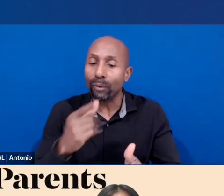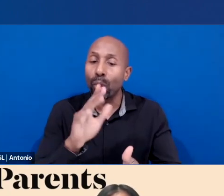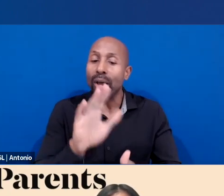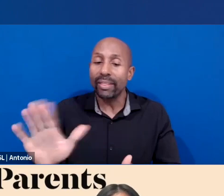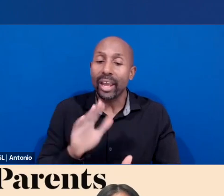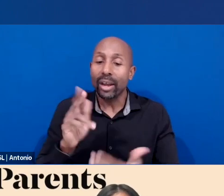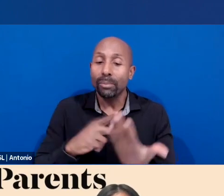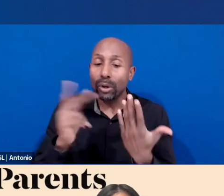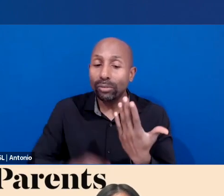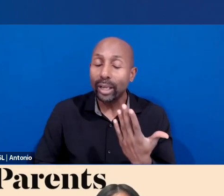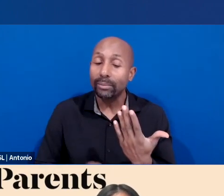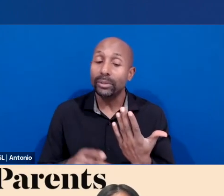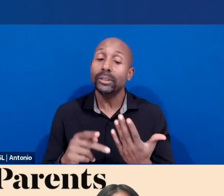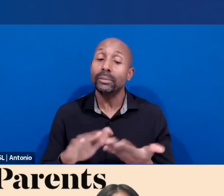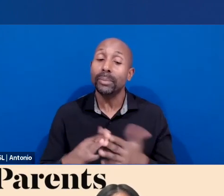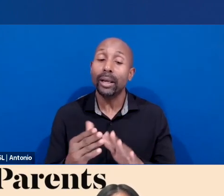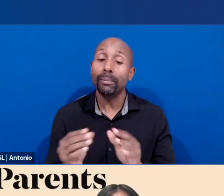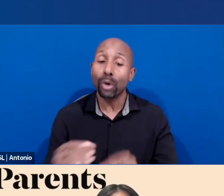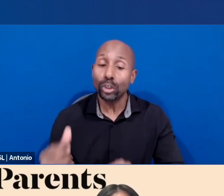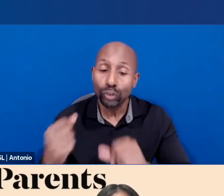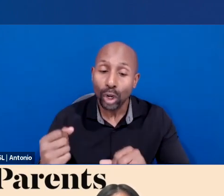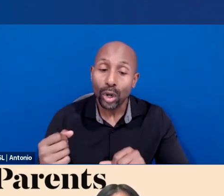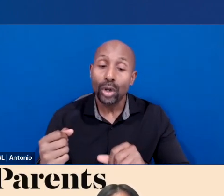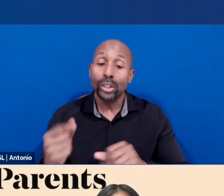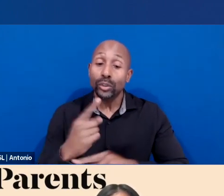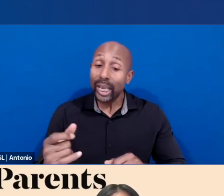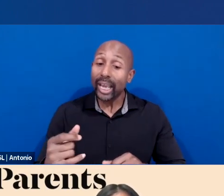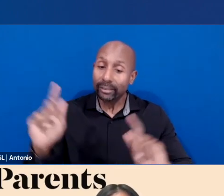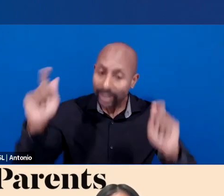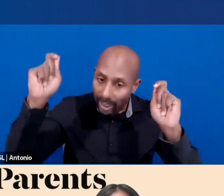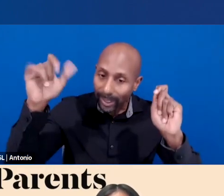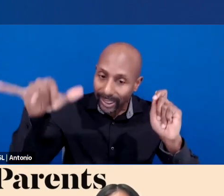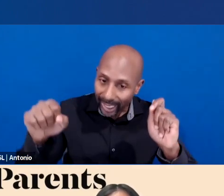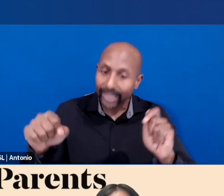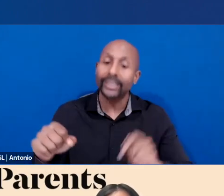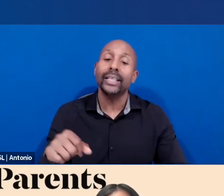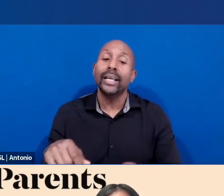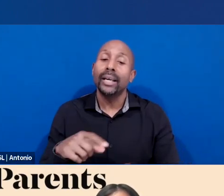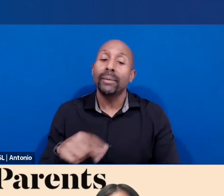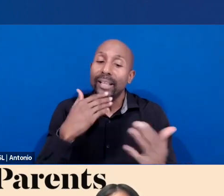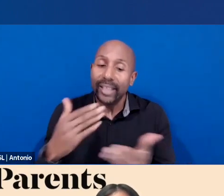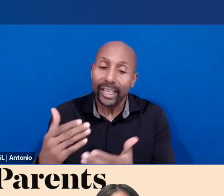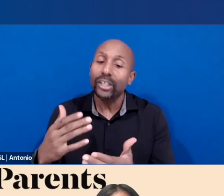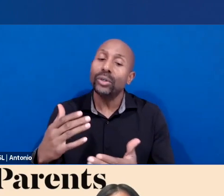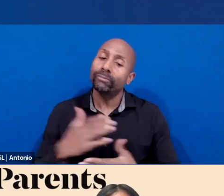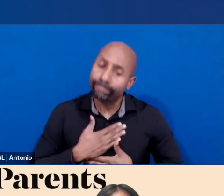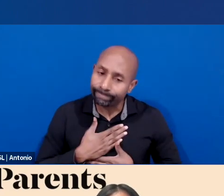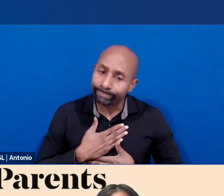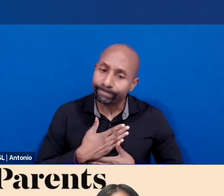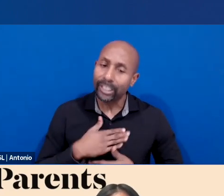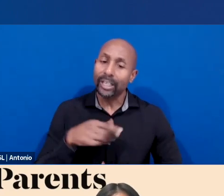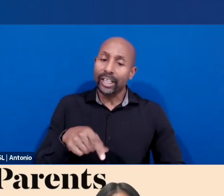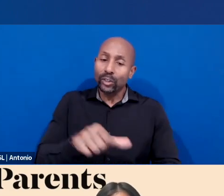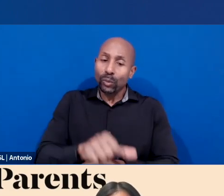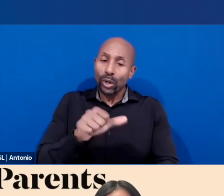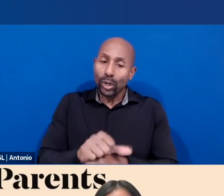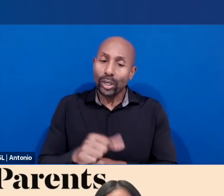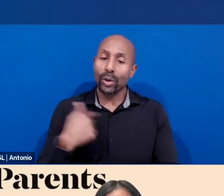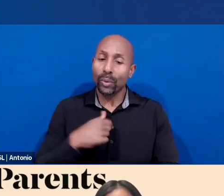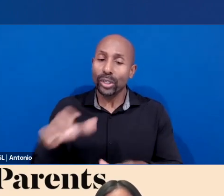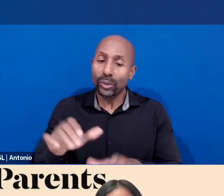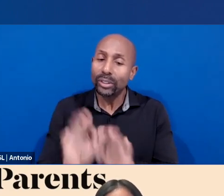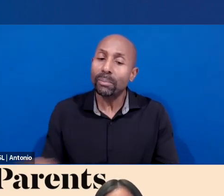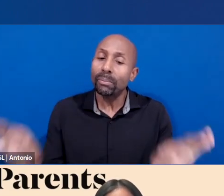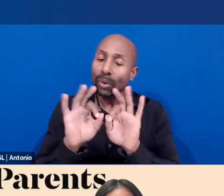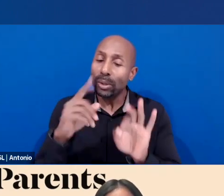build trust. And that allows us to ensure that your voice, parents' voices are at the table. And that's what we know can be true.